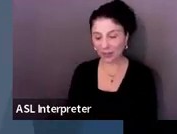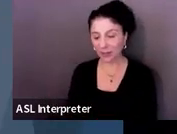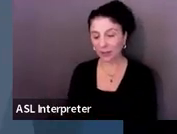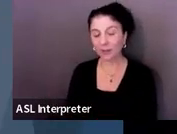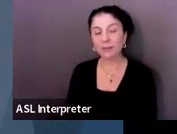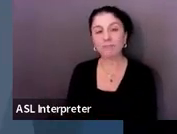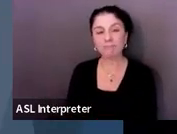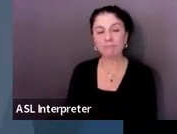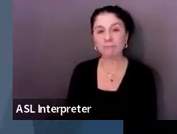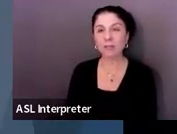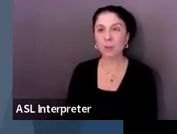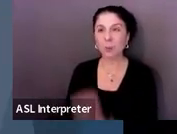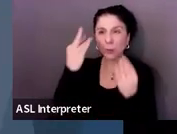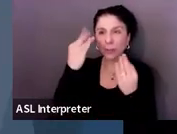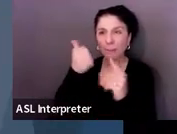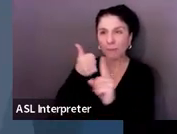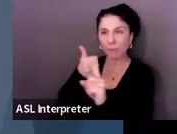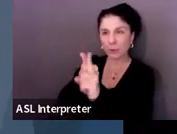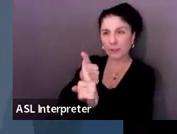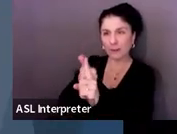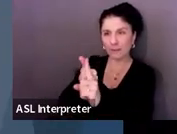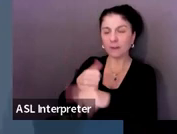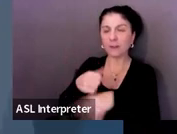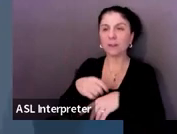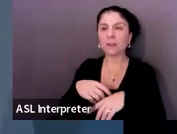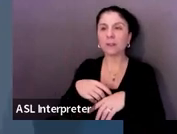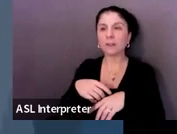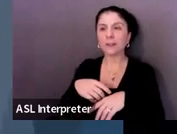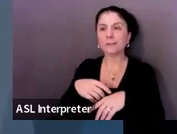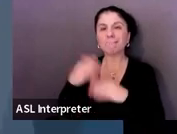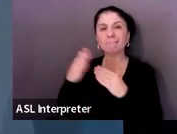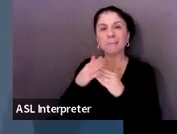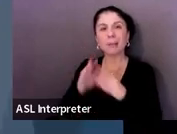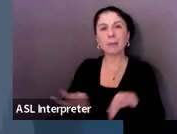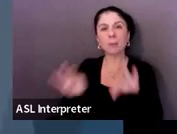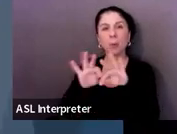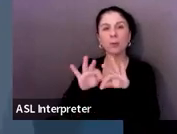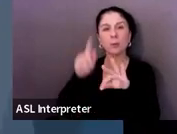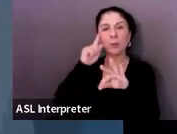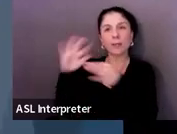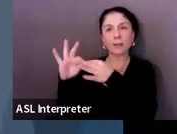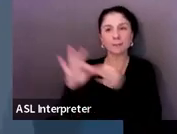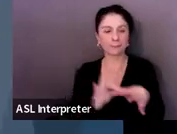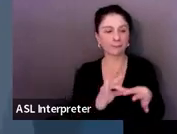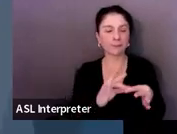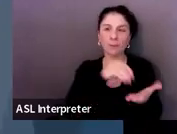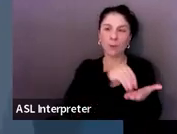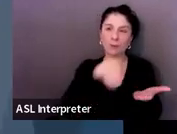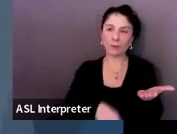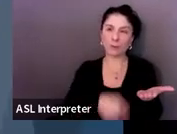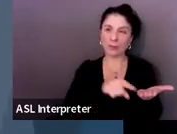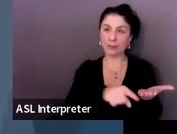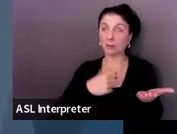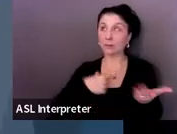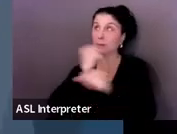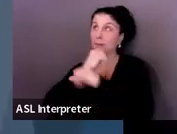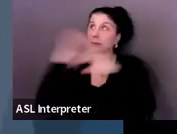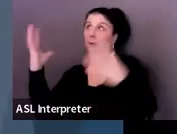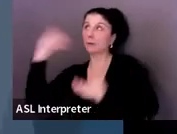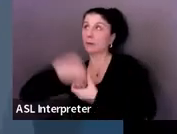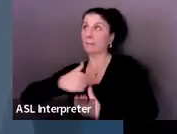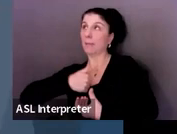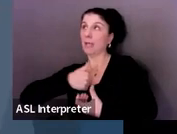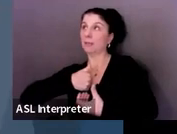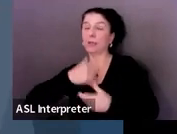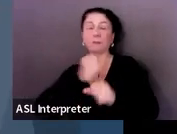about those for yourself, it's also really important to think about those for our students. Right? And just remember that everybody deserves